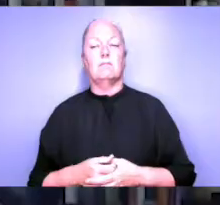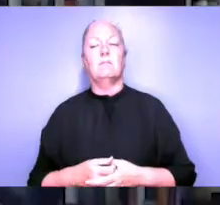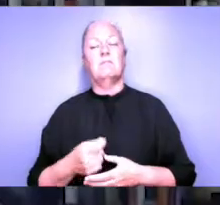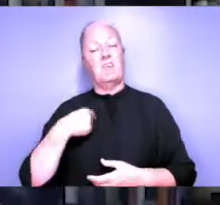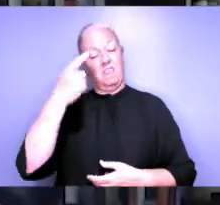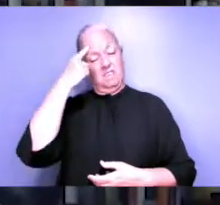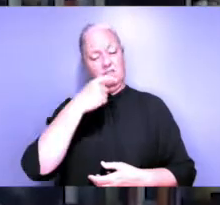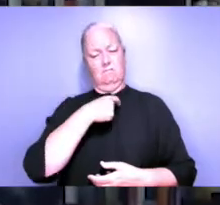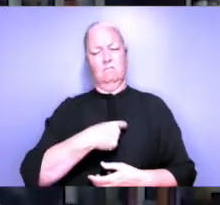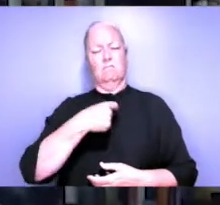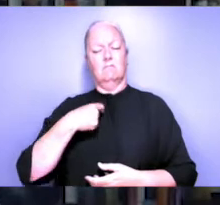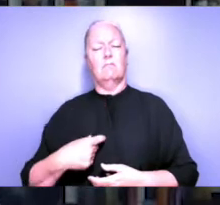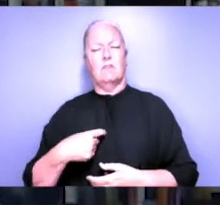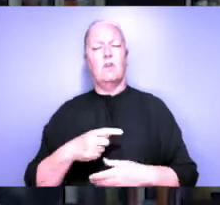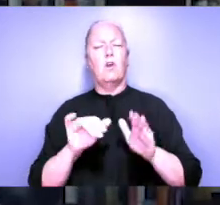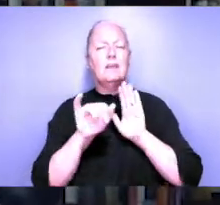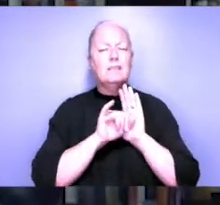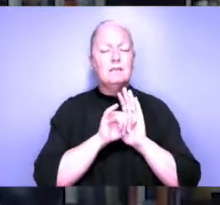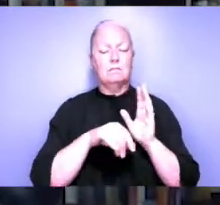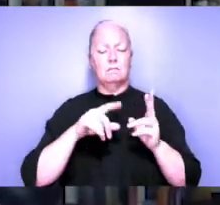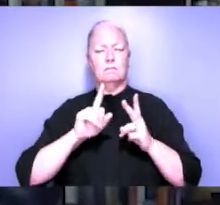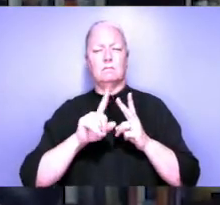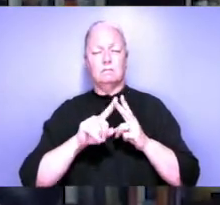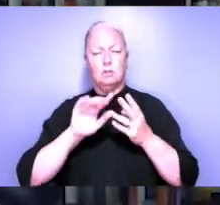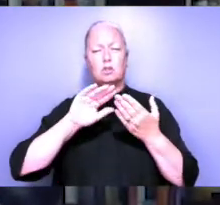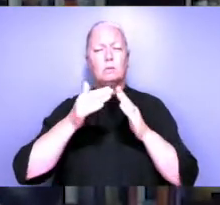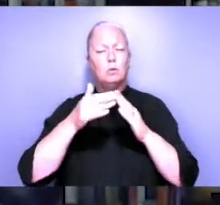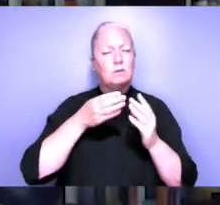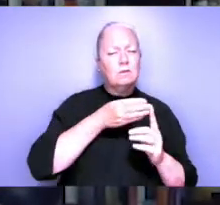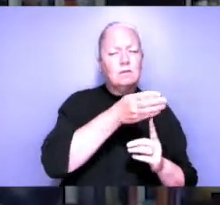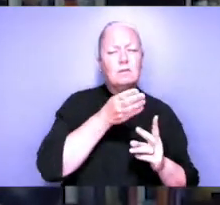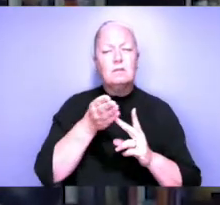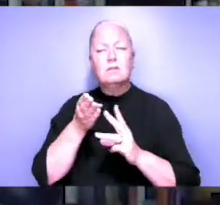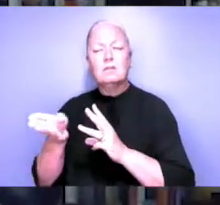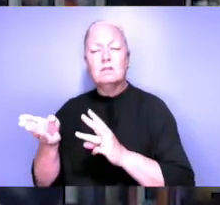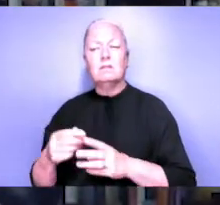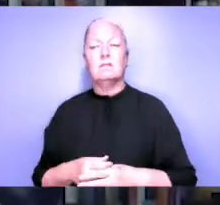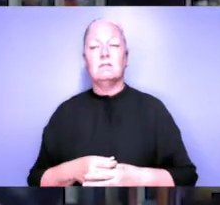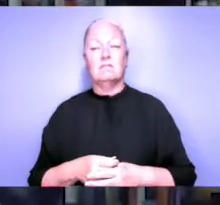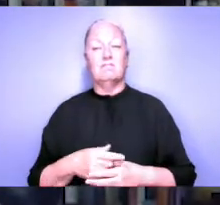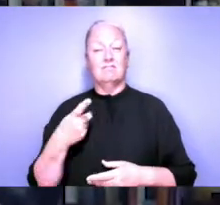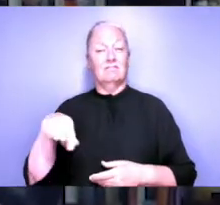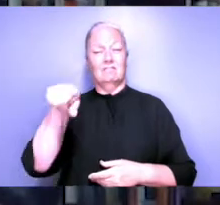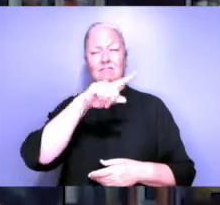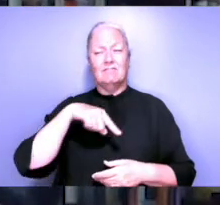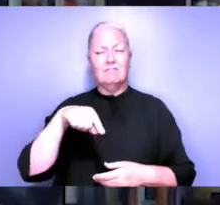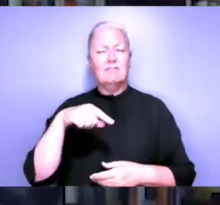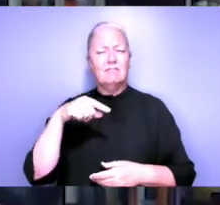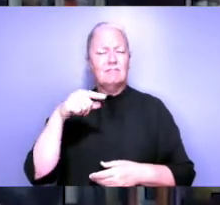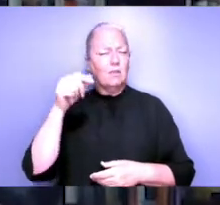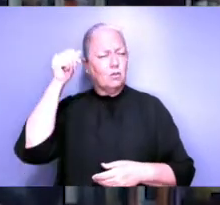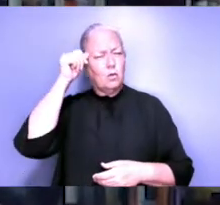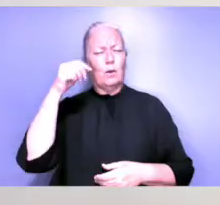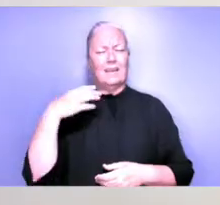identity anymore, I say identities, and I say communities, because each of those was a community. And we needed each other desperately.